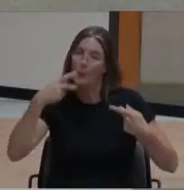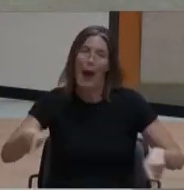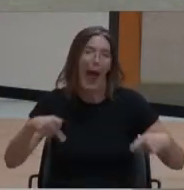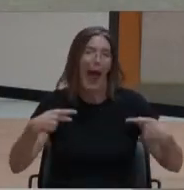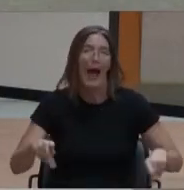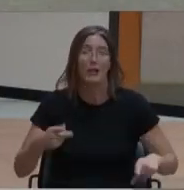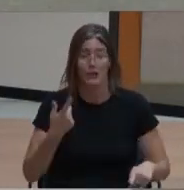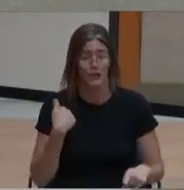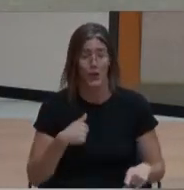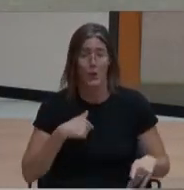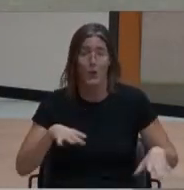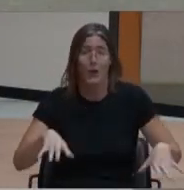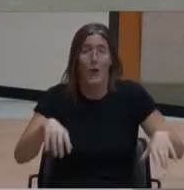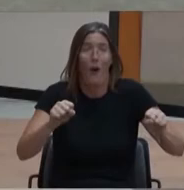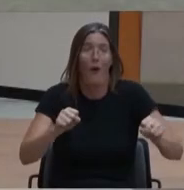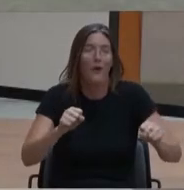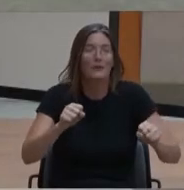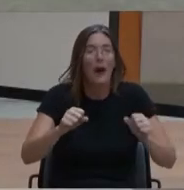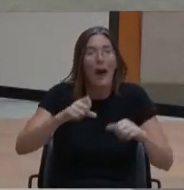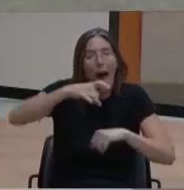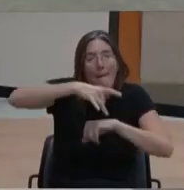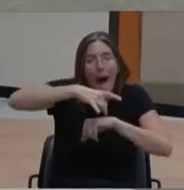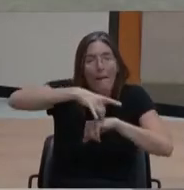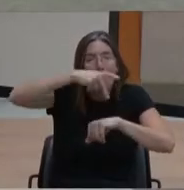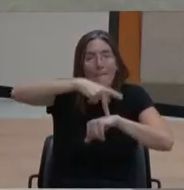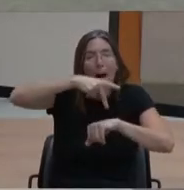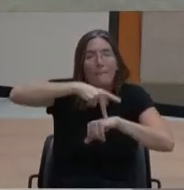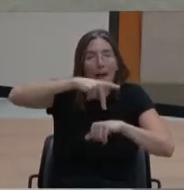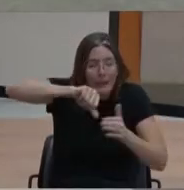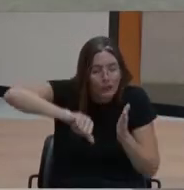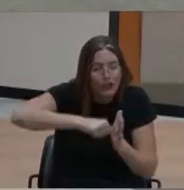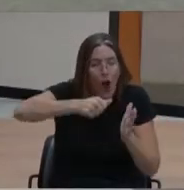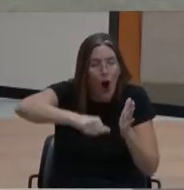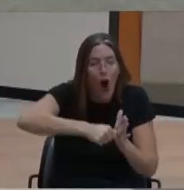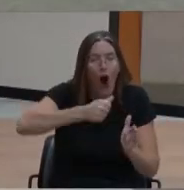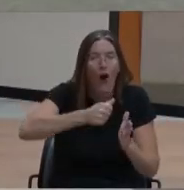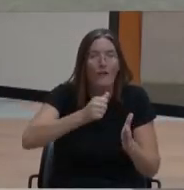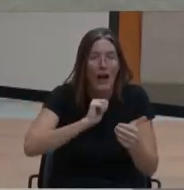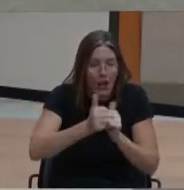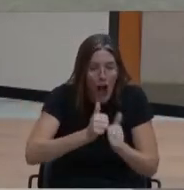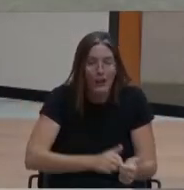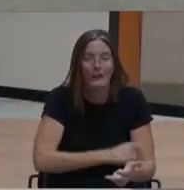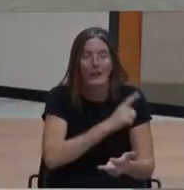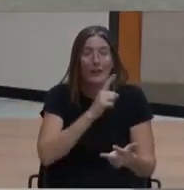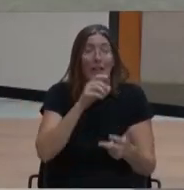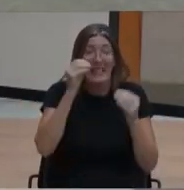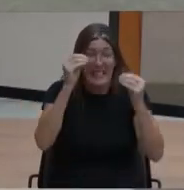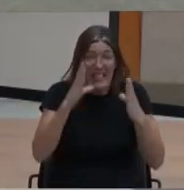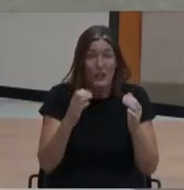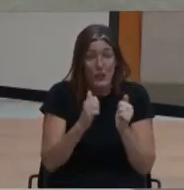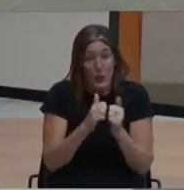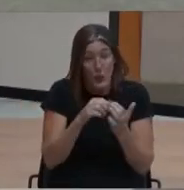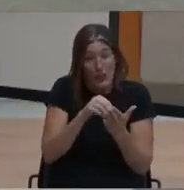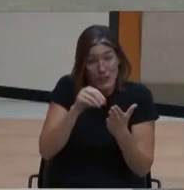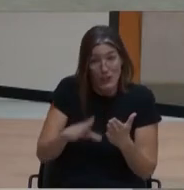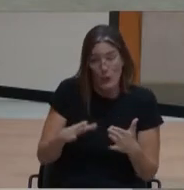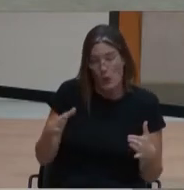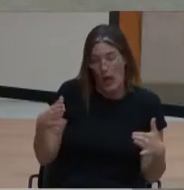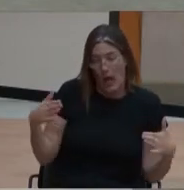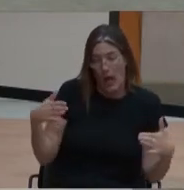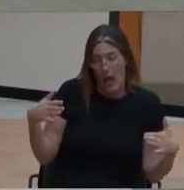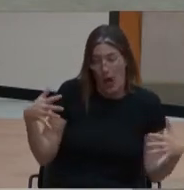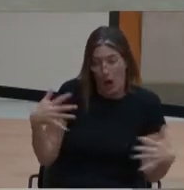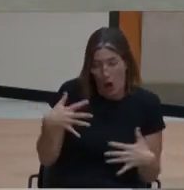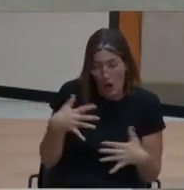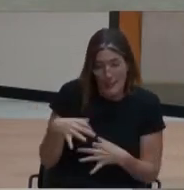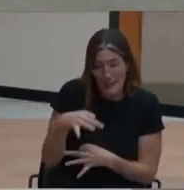pumpkin carving contests where teachers are paired with students, a multimedia haunted house, experience carnival games, door